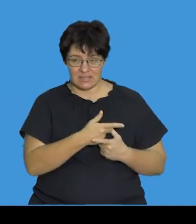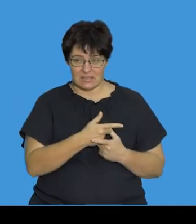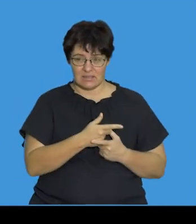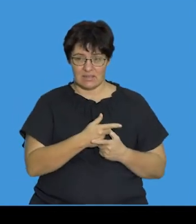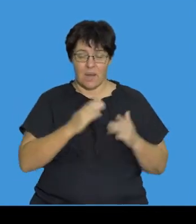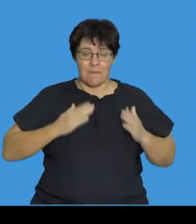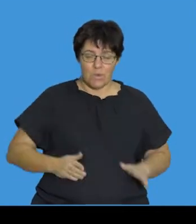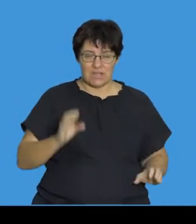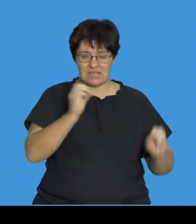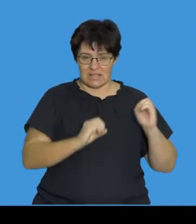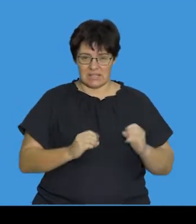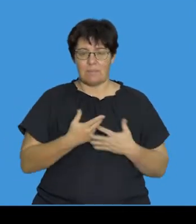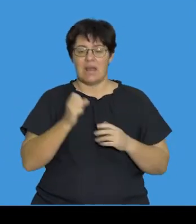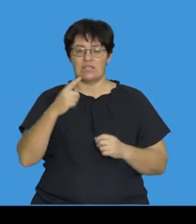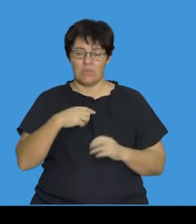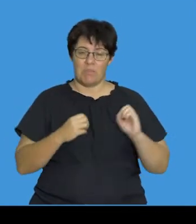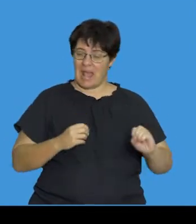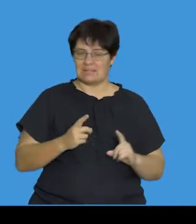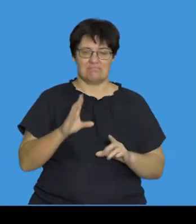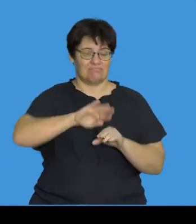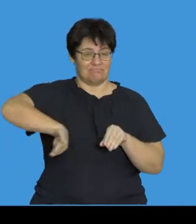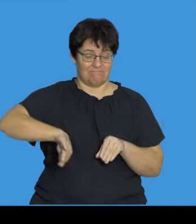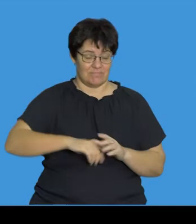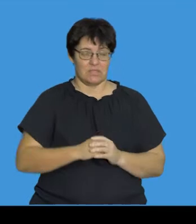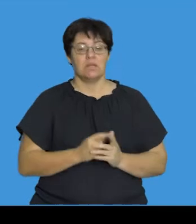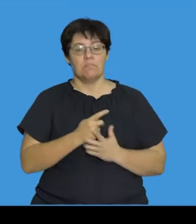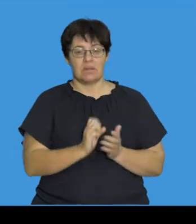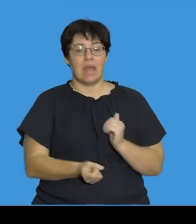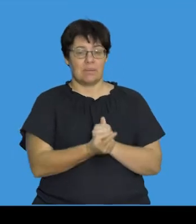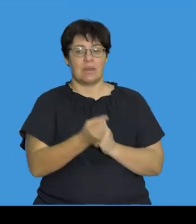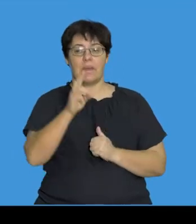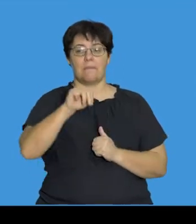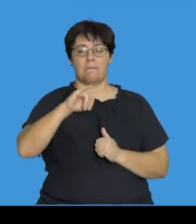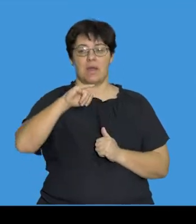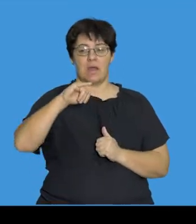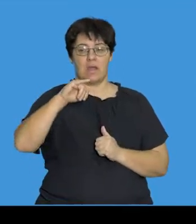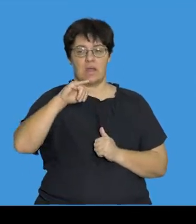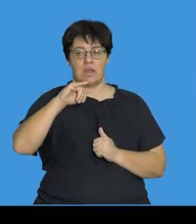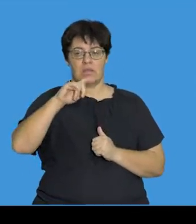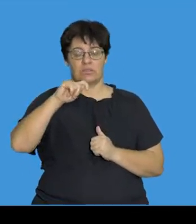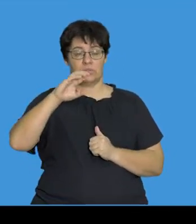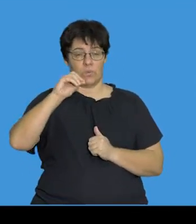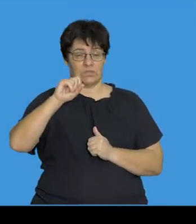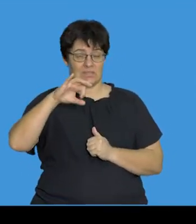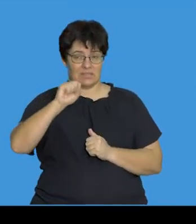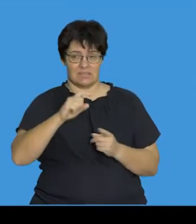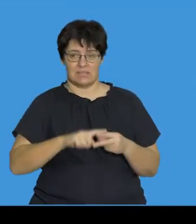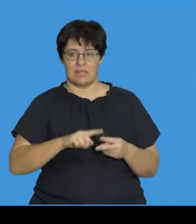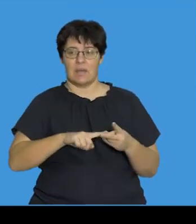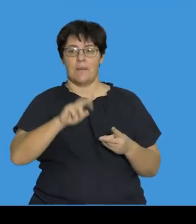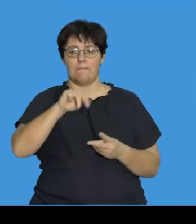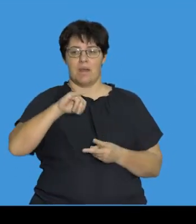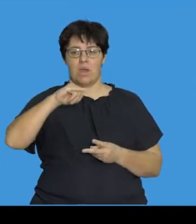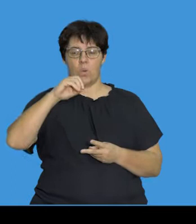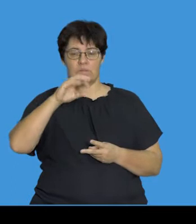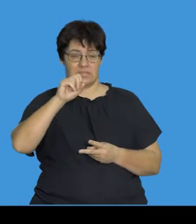excluding the sperms in the eggs. And this can occur during meiosis and mitosis. So,